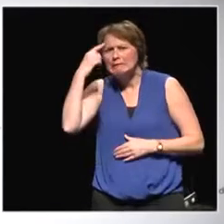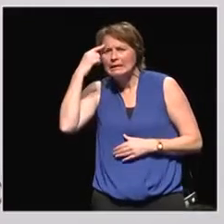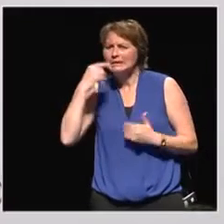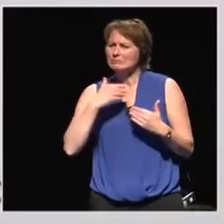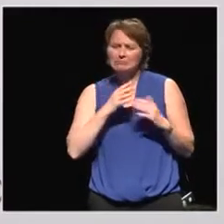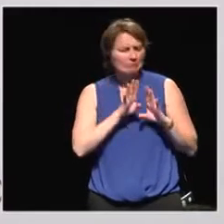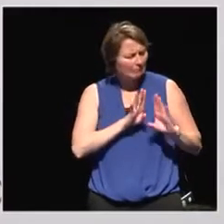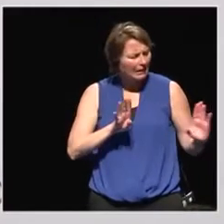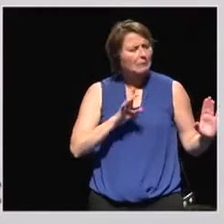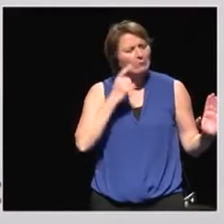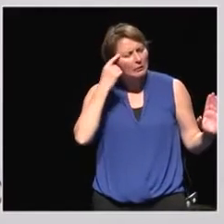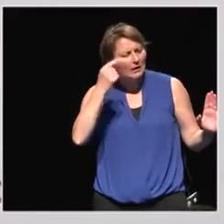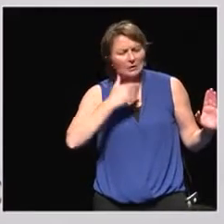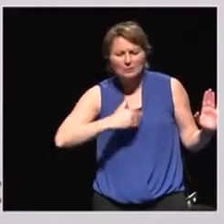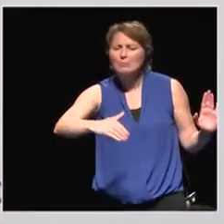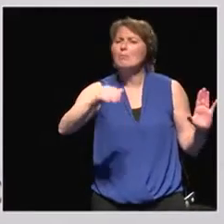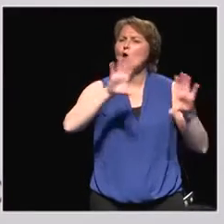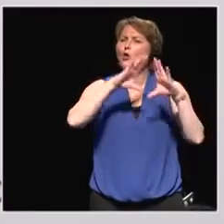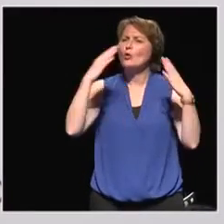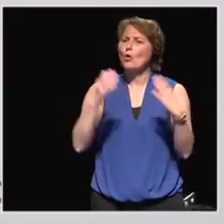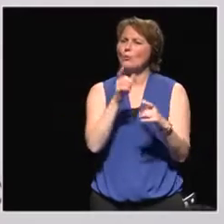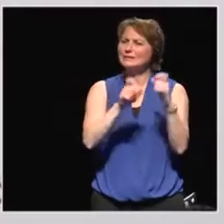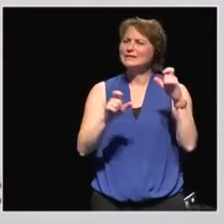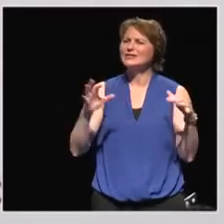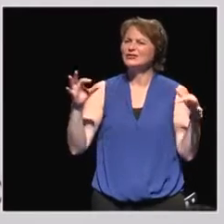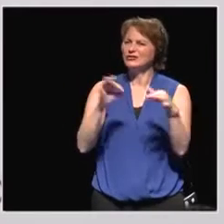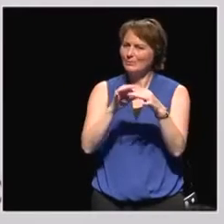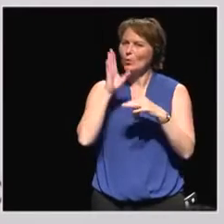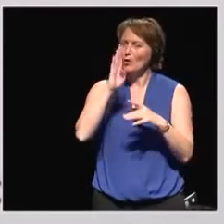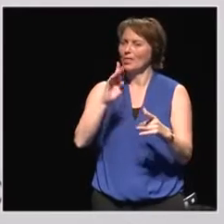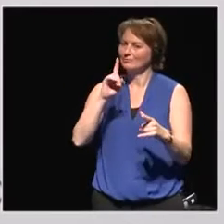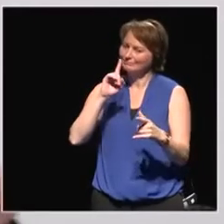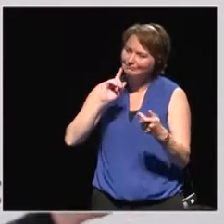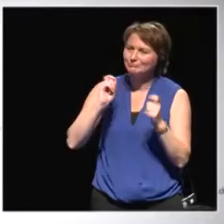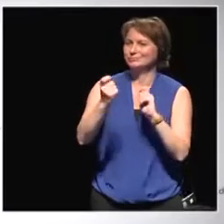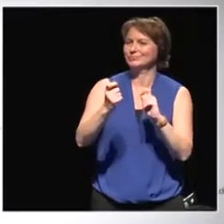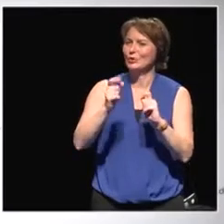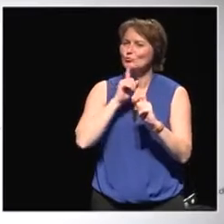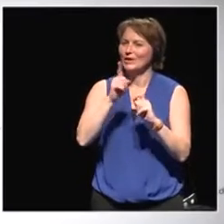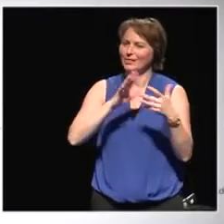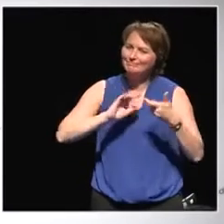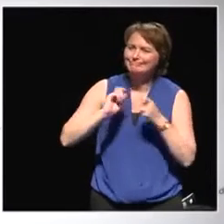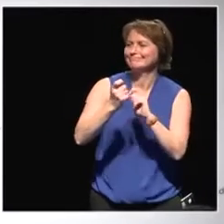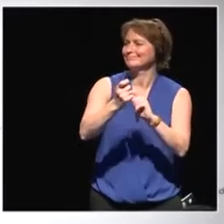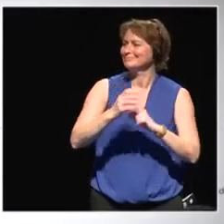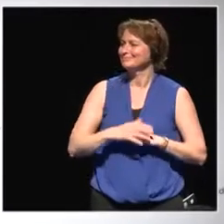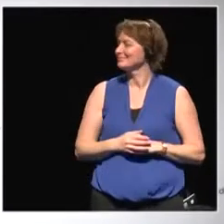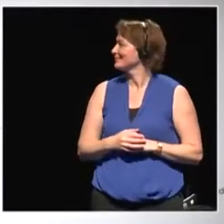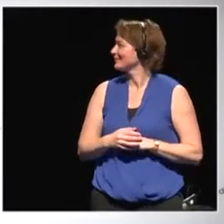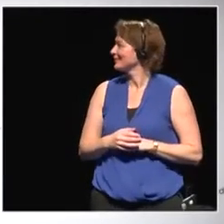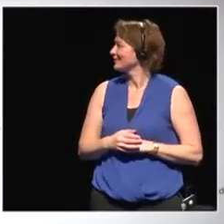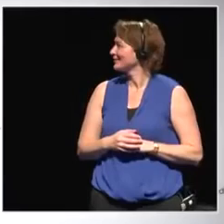working to make global citizenship a reality? So maybe, Anantar, let's go this way this time,